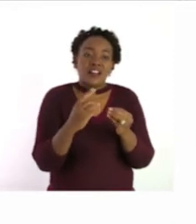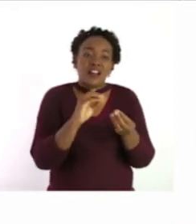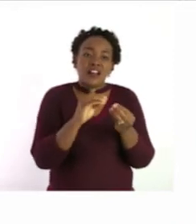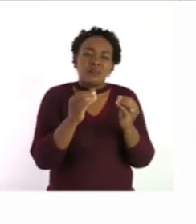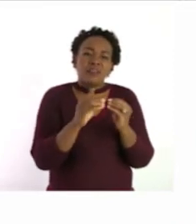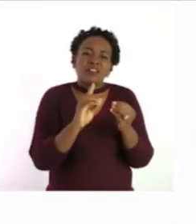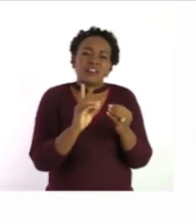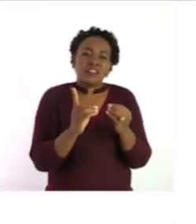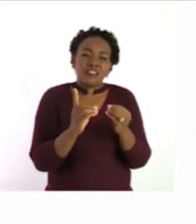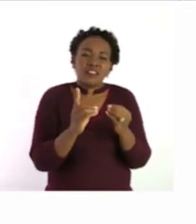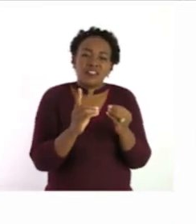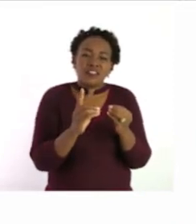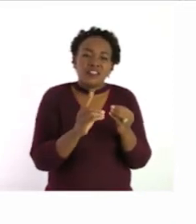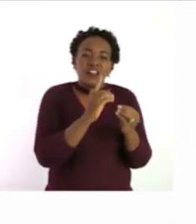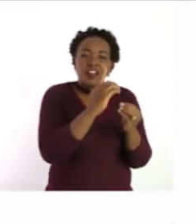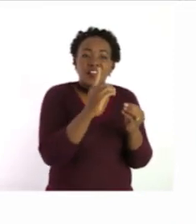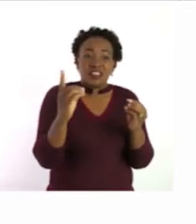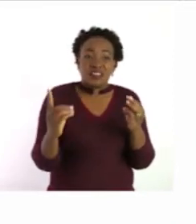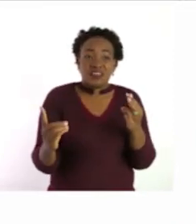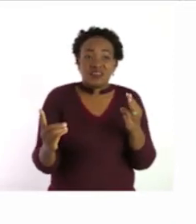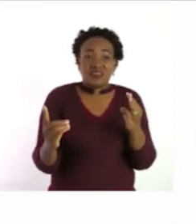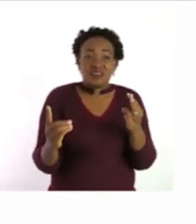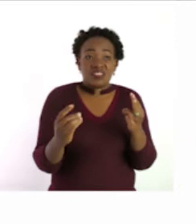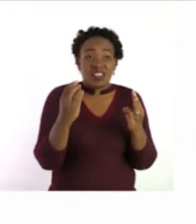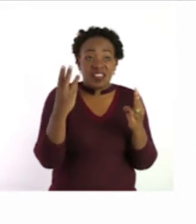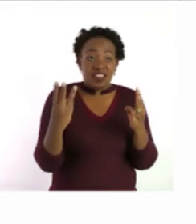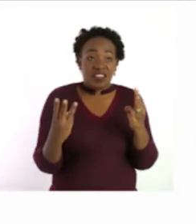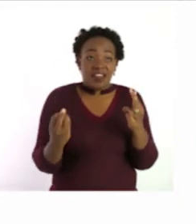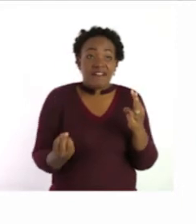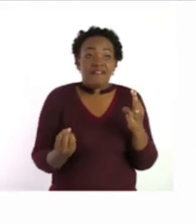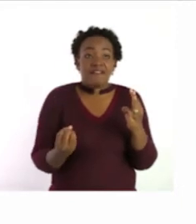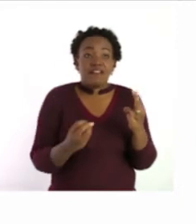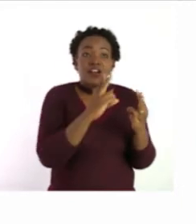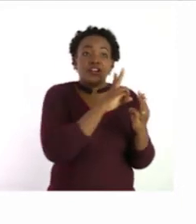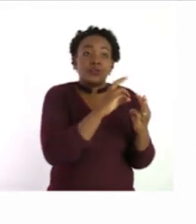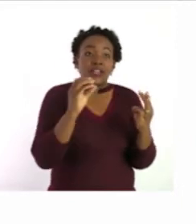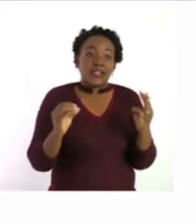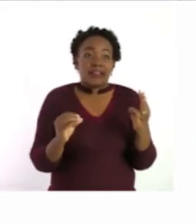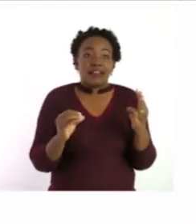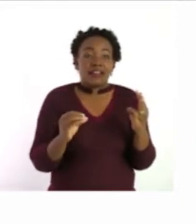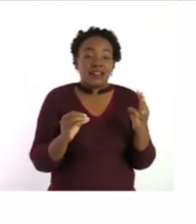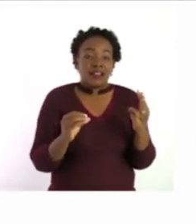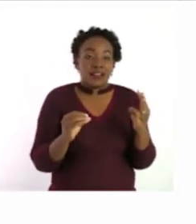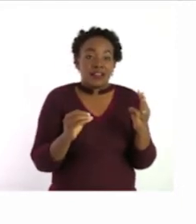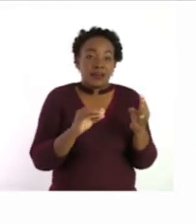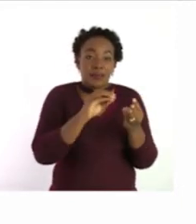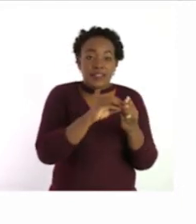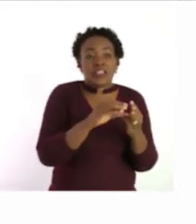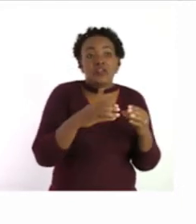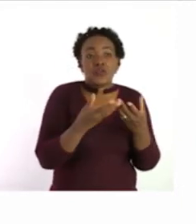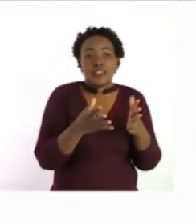Each of them has 20 points to start with. Which